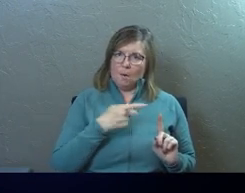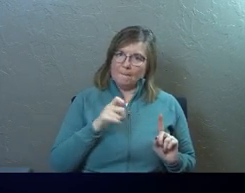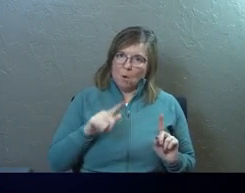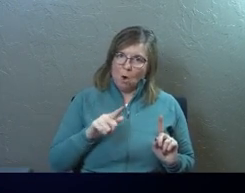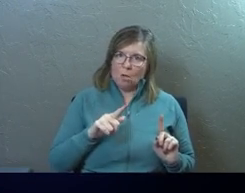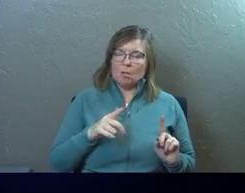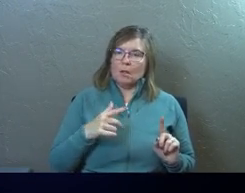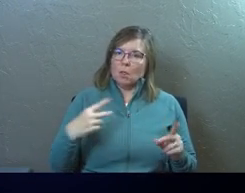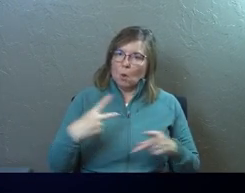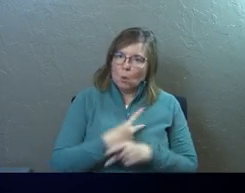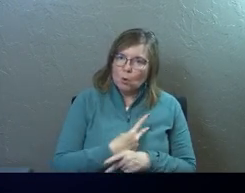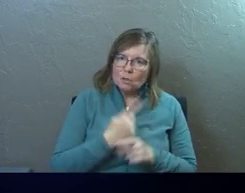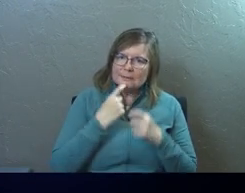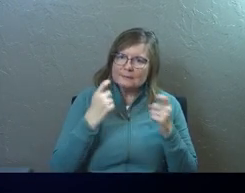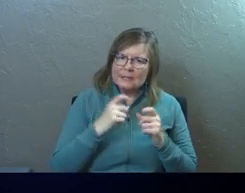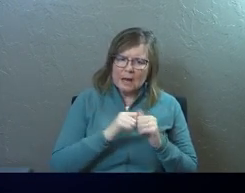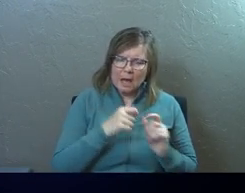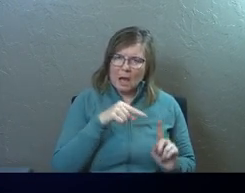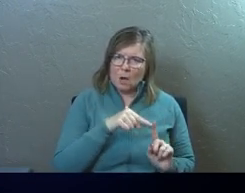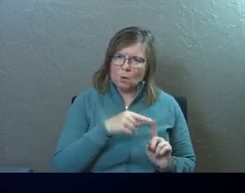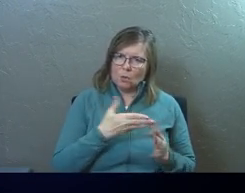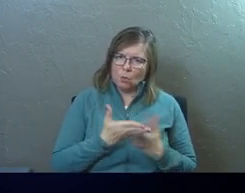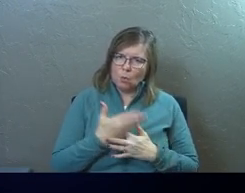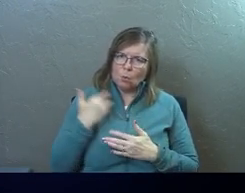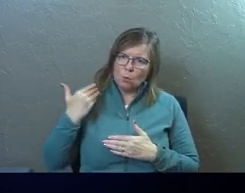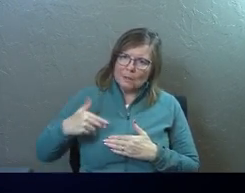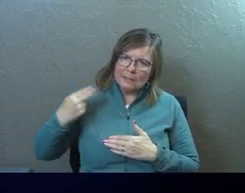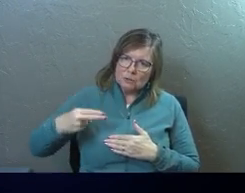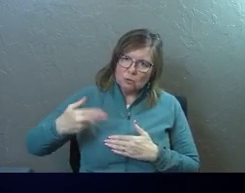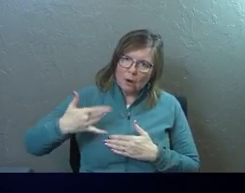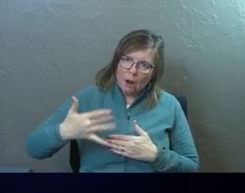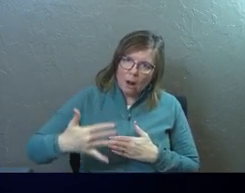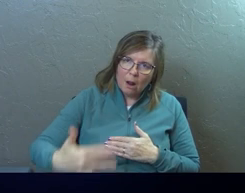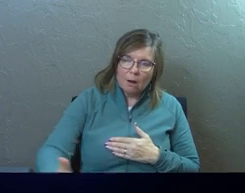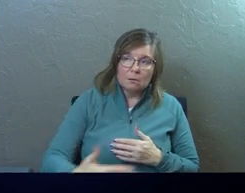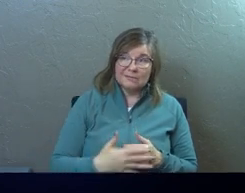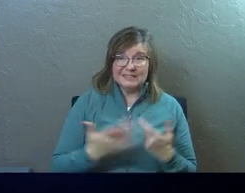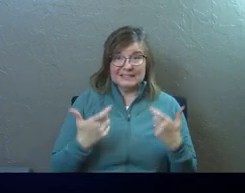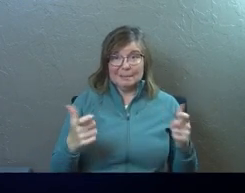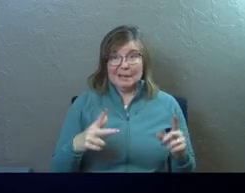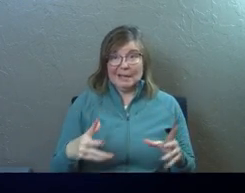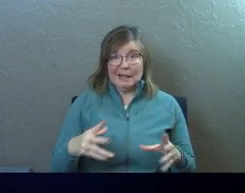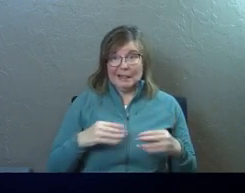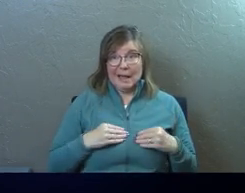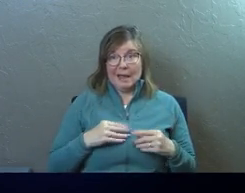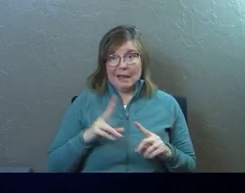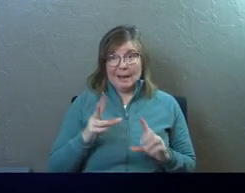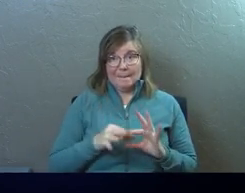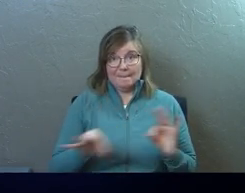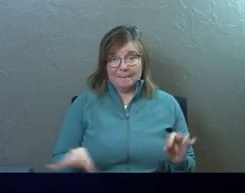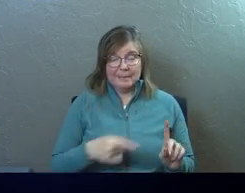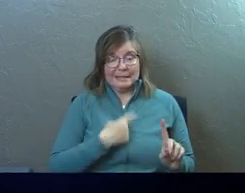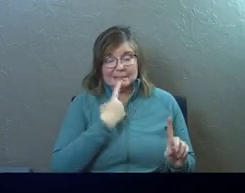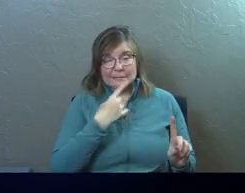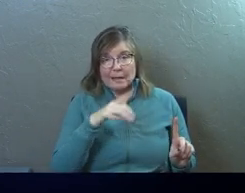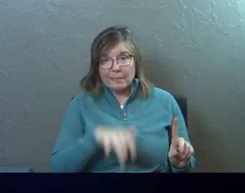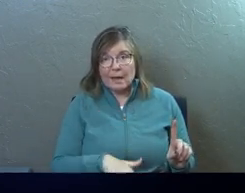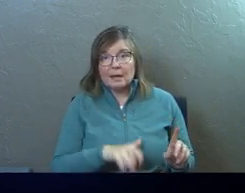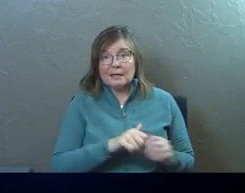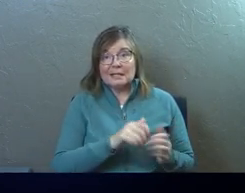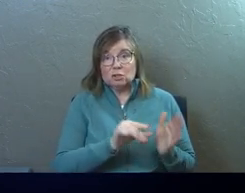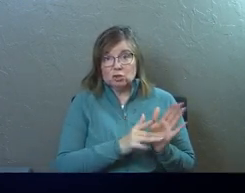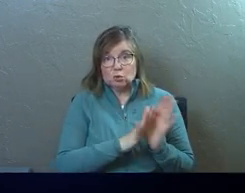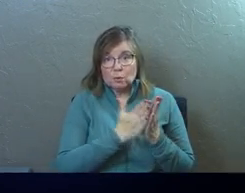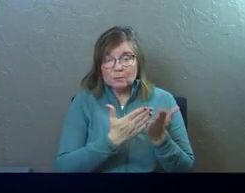Paul, the worst of sinners down through history. It's a big claim. And he makes that claim